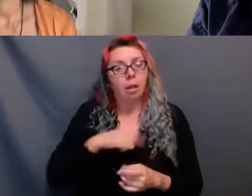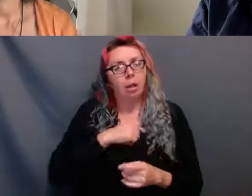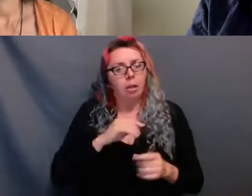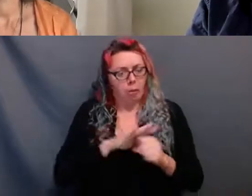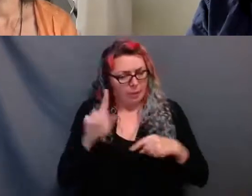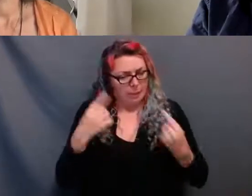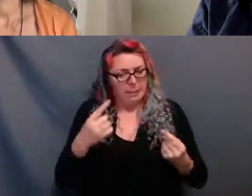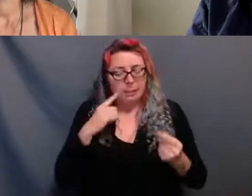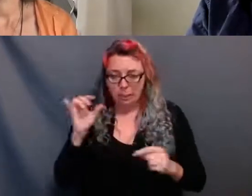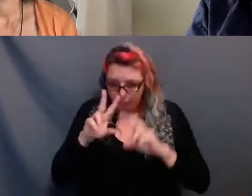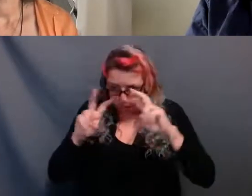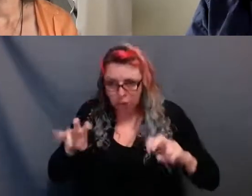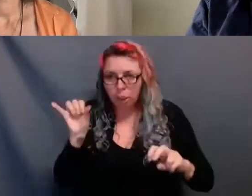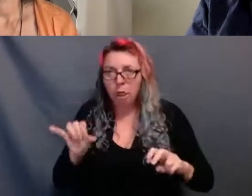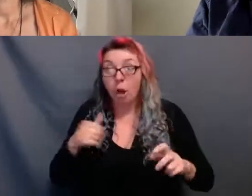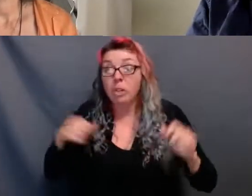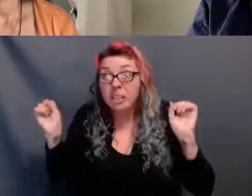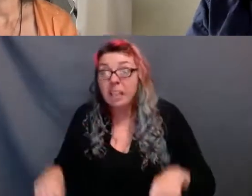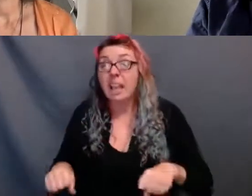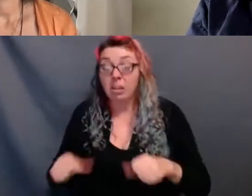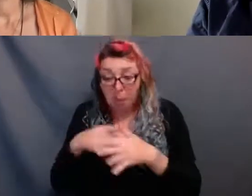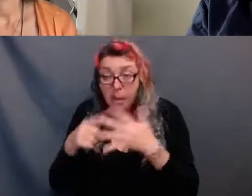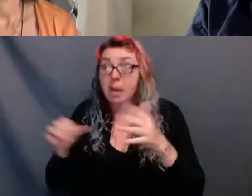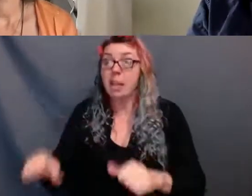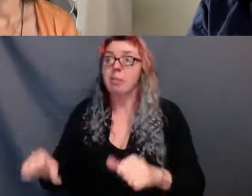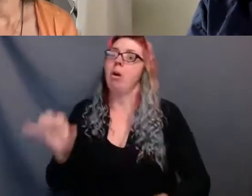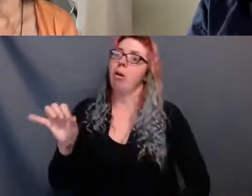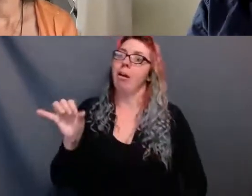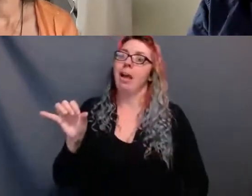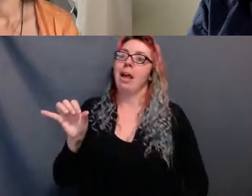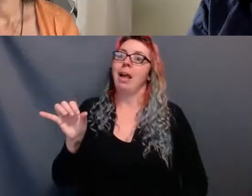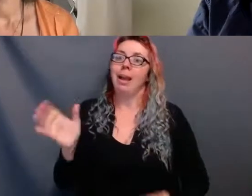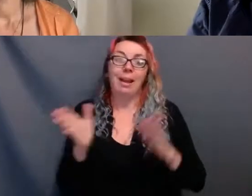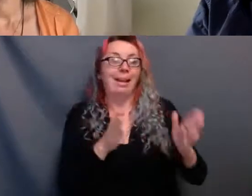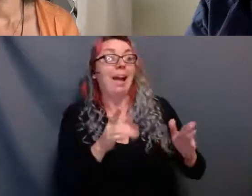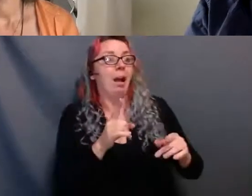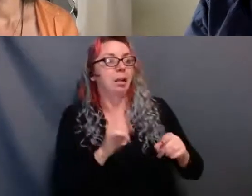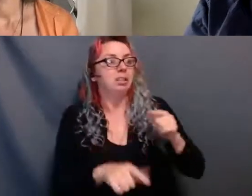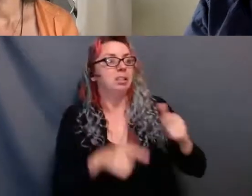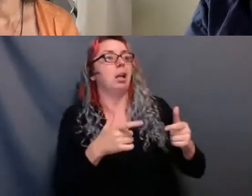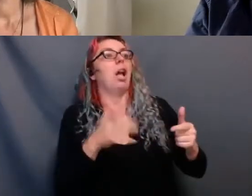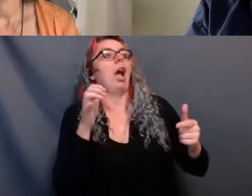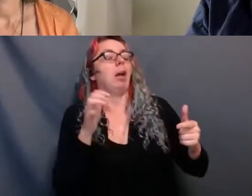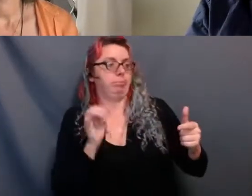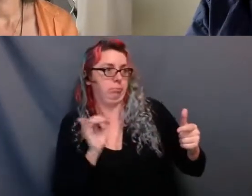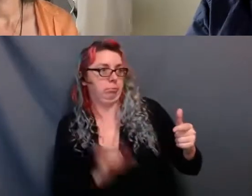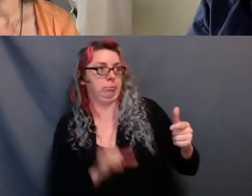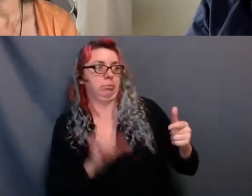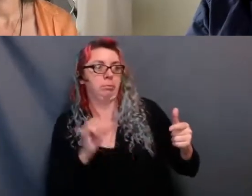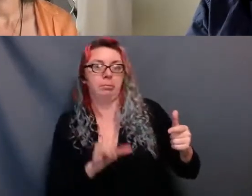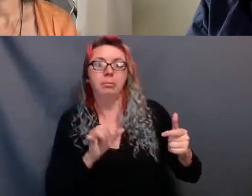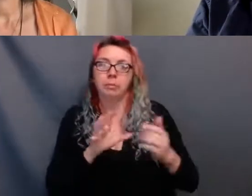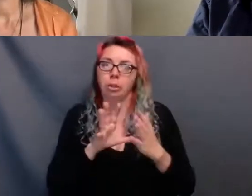incapable of. It has revealed what we need and what we take for granted. It has put a spotlight